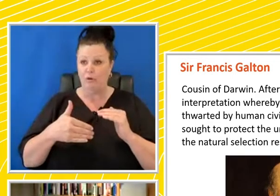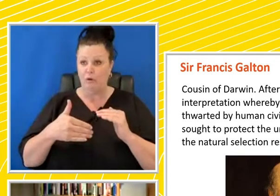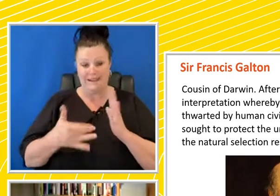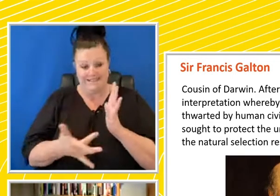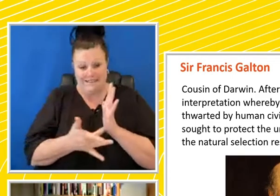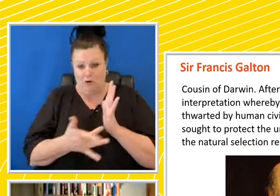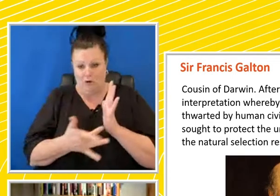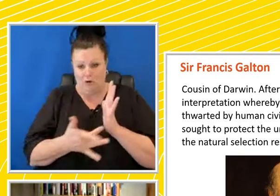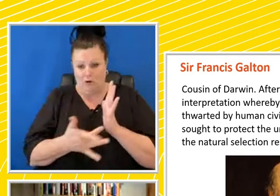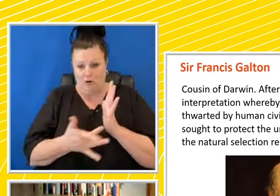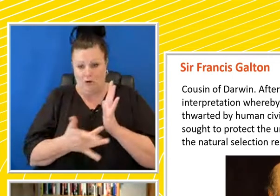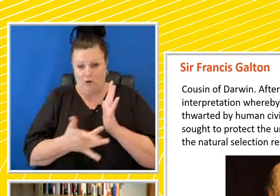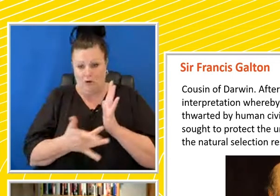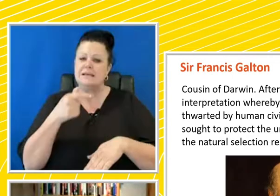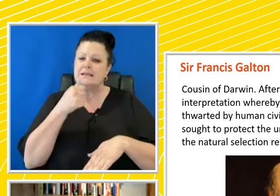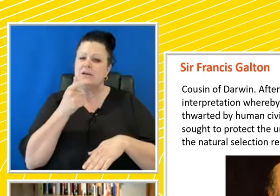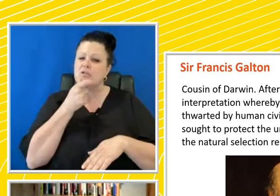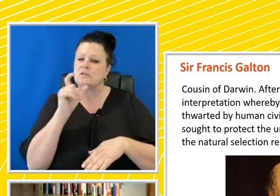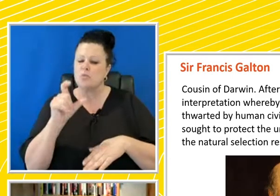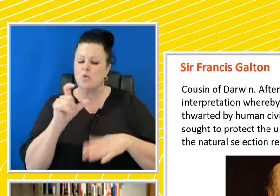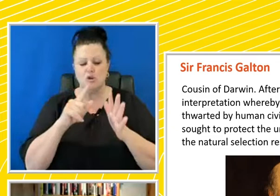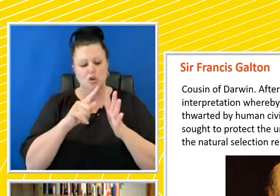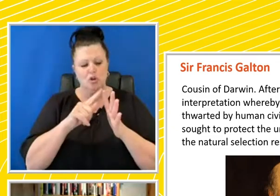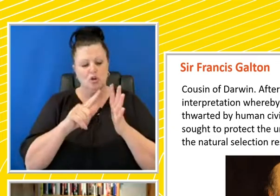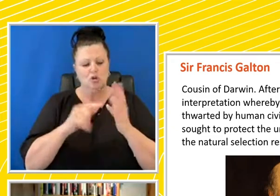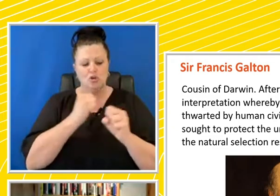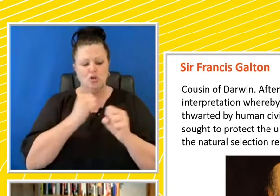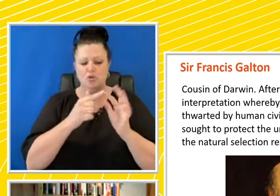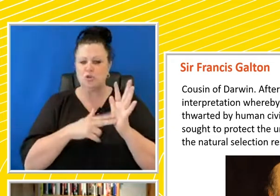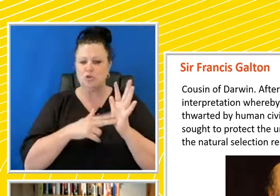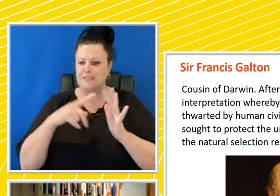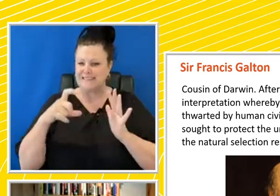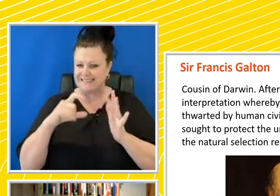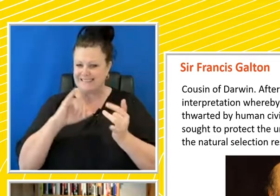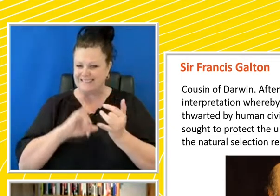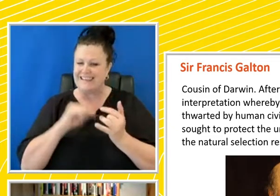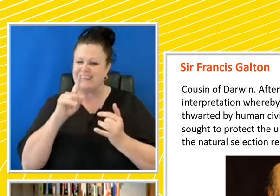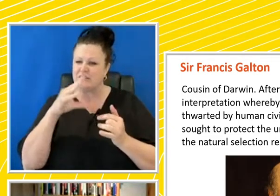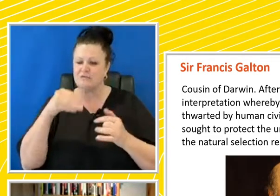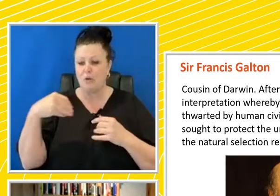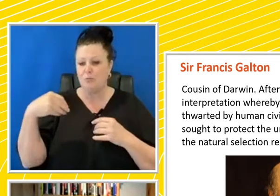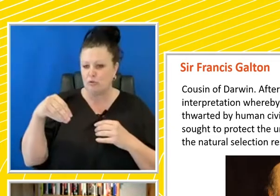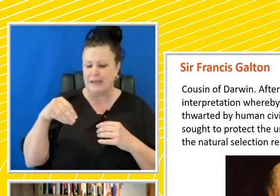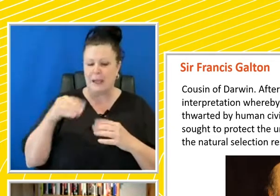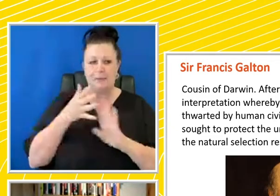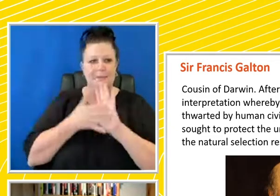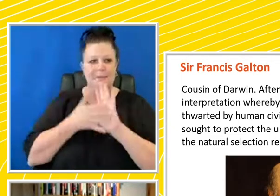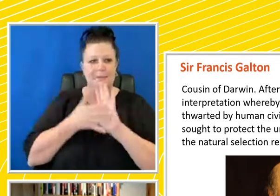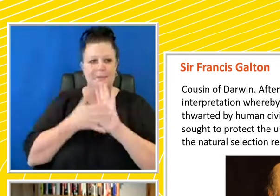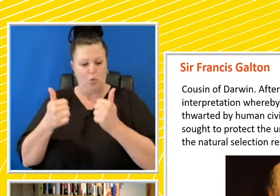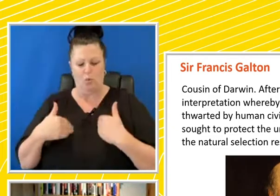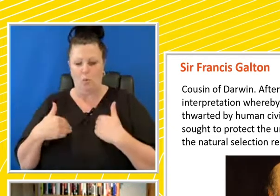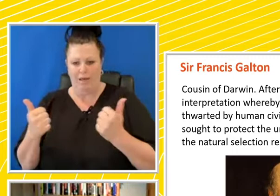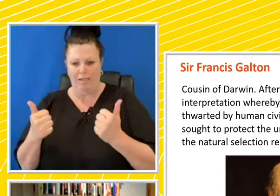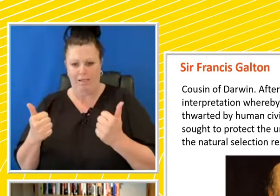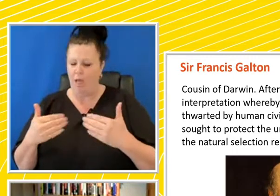coins this term, eugenics. And it's a hybrid word from the Greek, you good or well, the suffix born. So